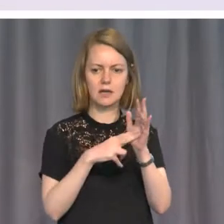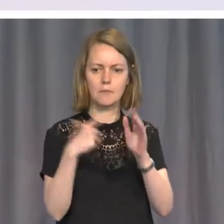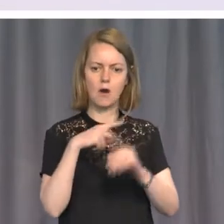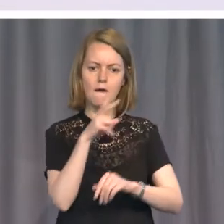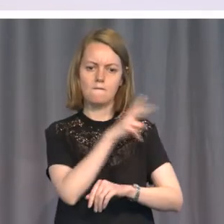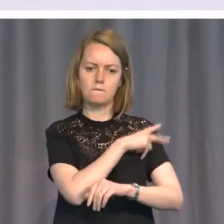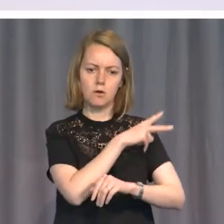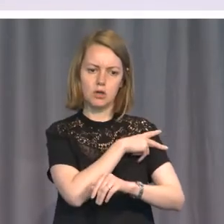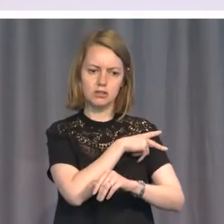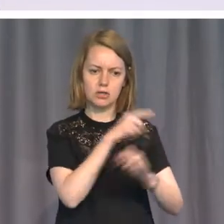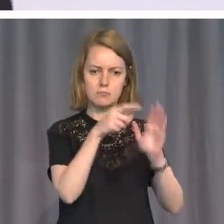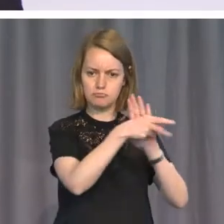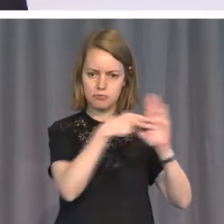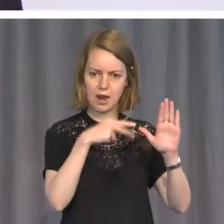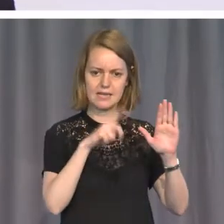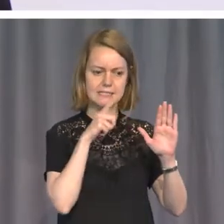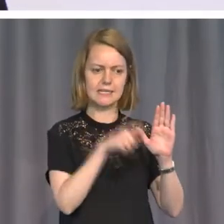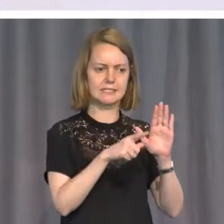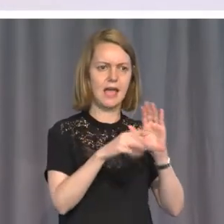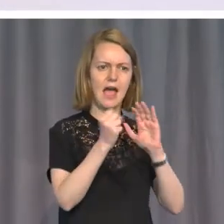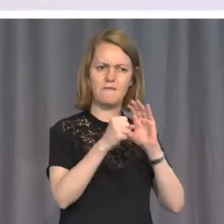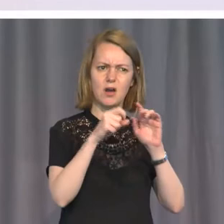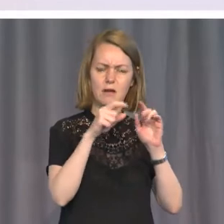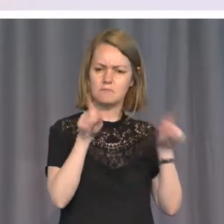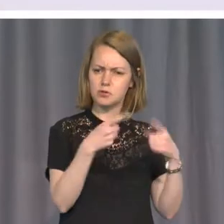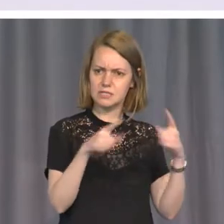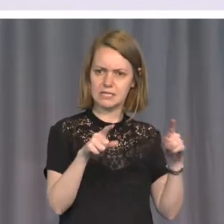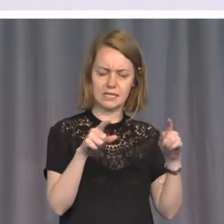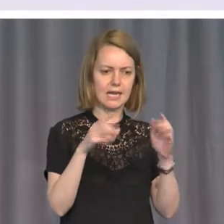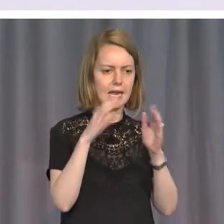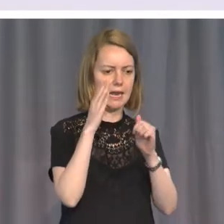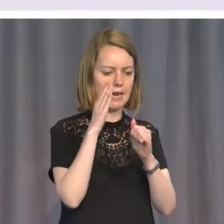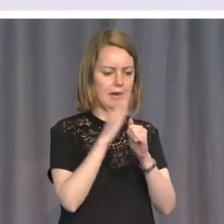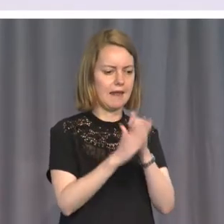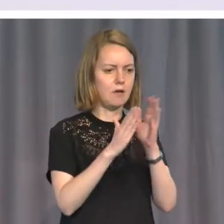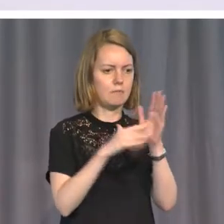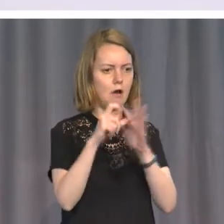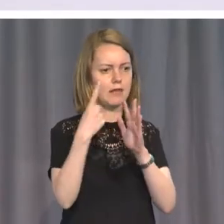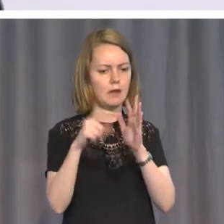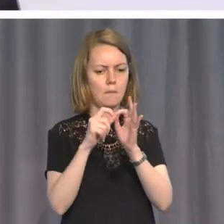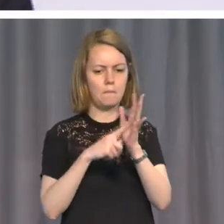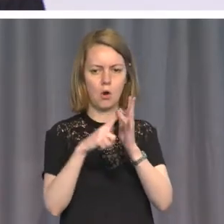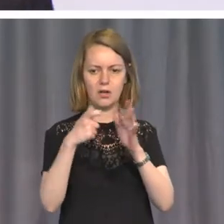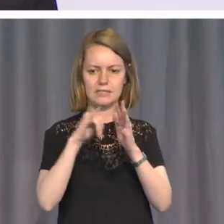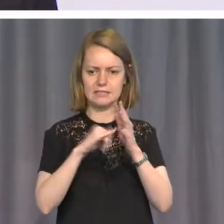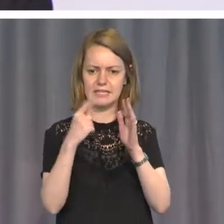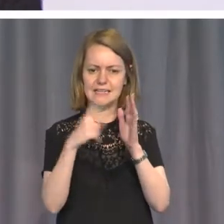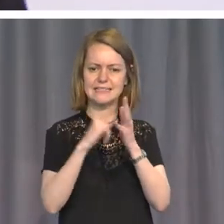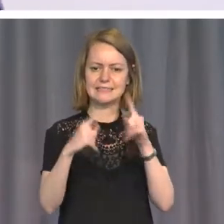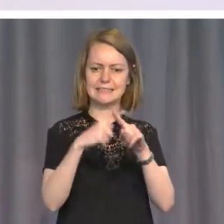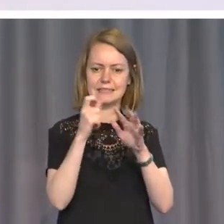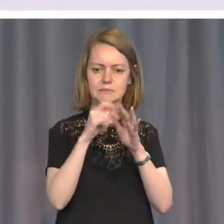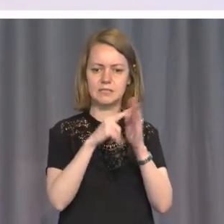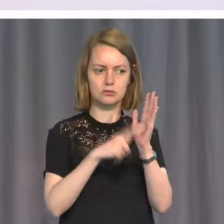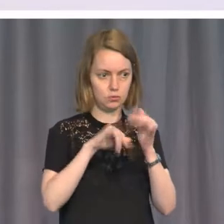indecency for promoting the cover of a record, Never Mind the Bollocks, Here's the Sex Pistols. And they argued